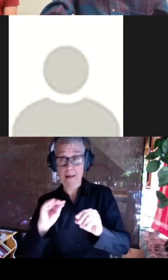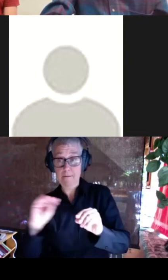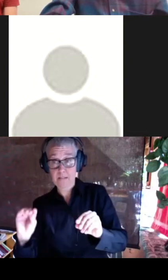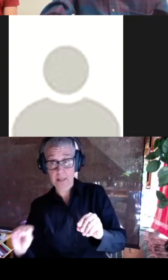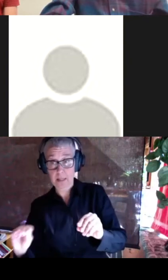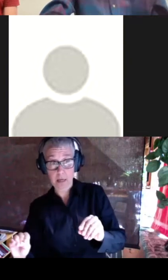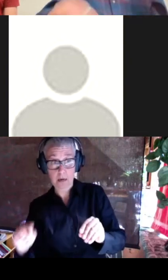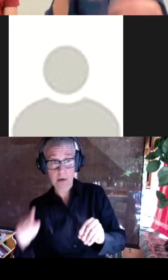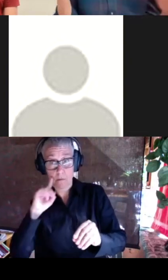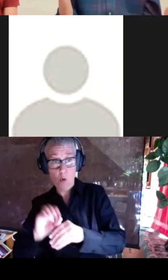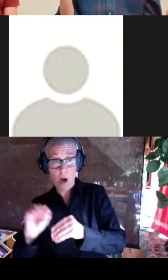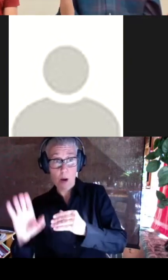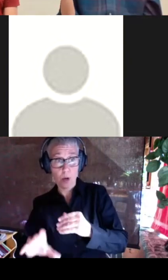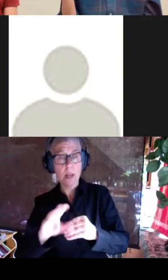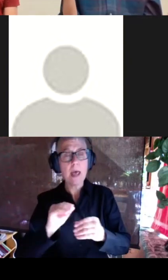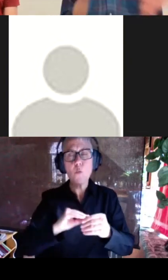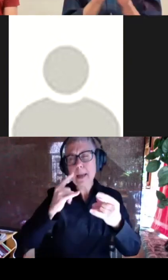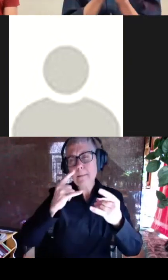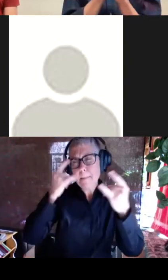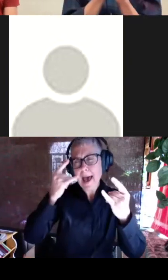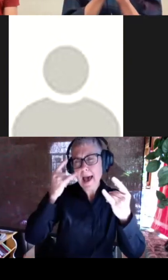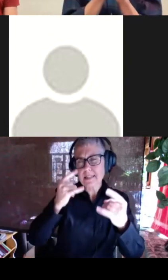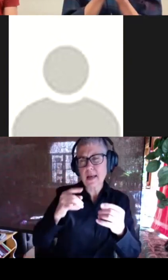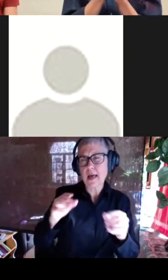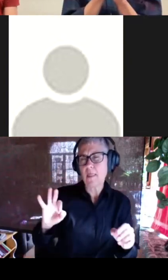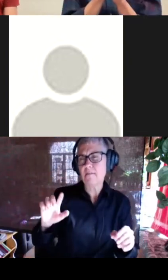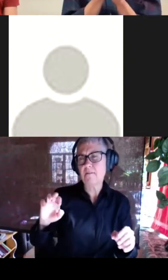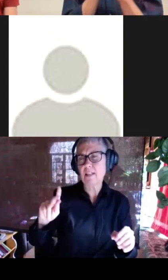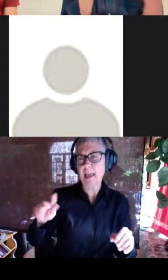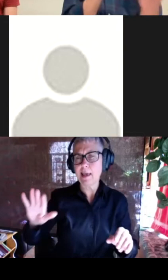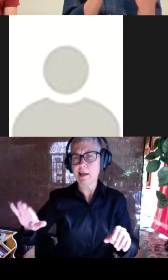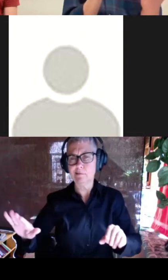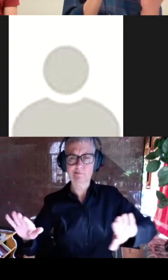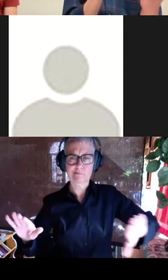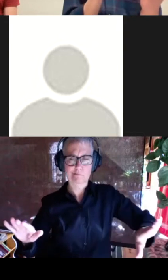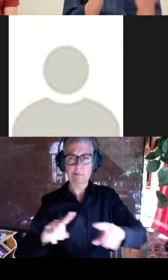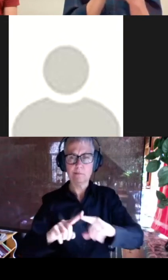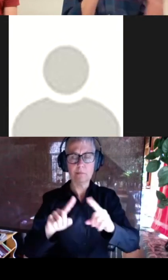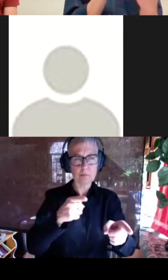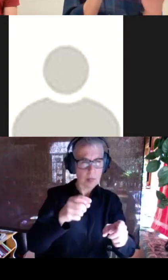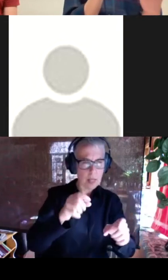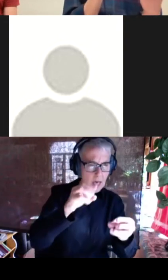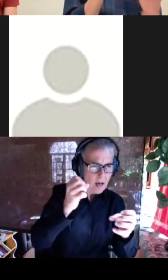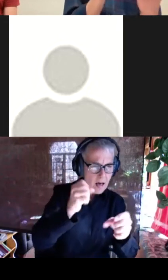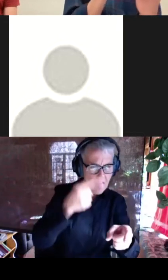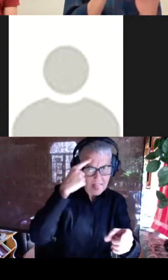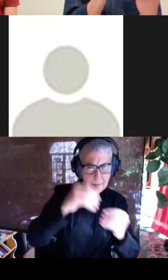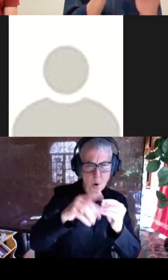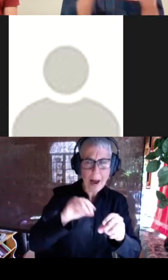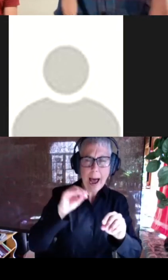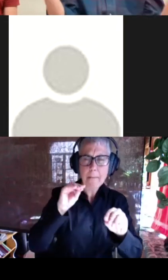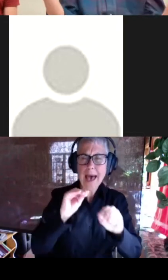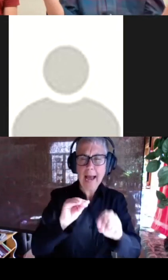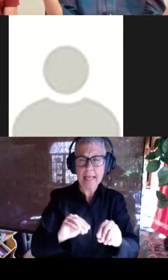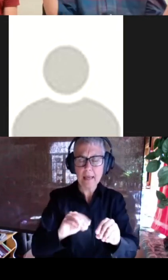flanking regions to encourage it to think more about making good packing interactions in Euclidean space rather